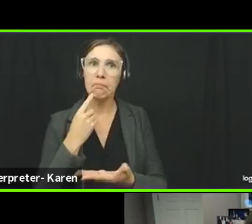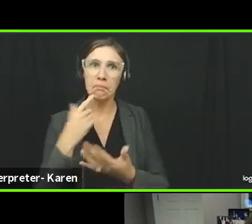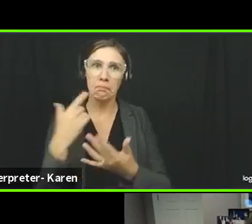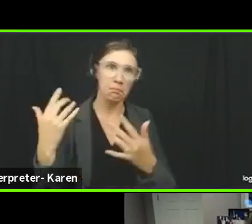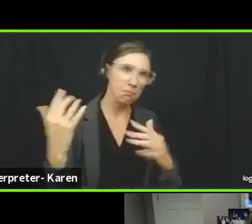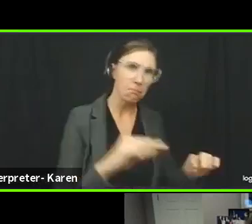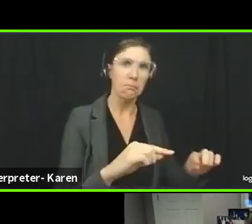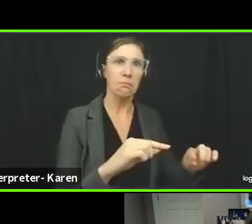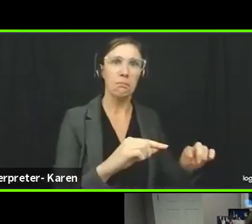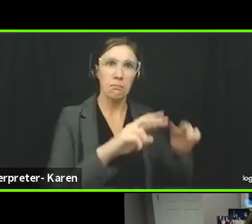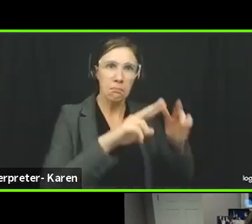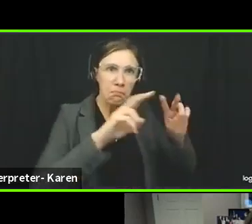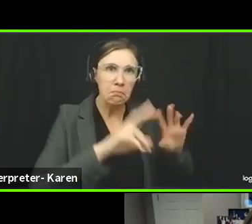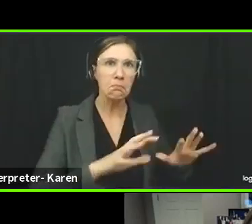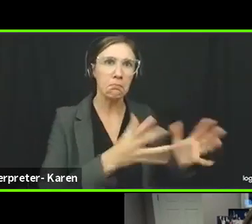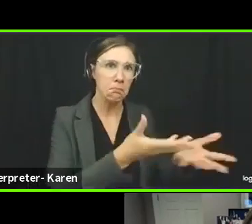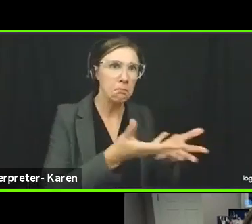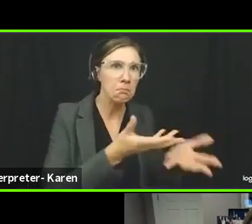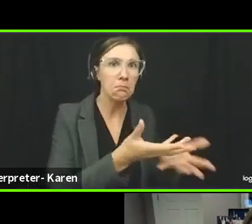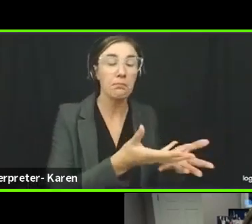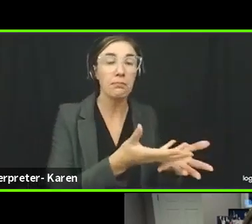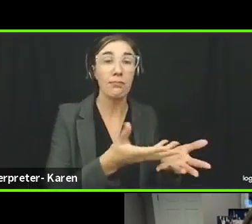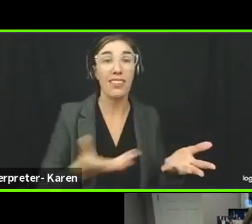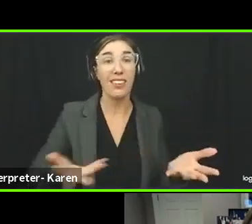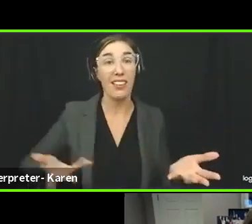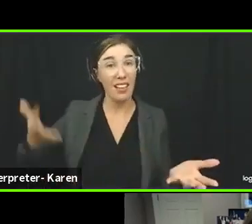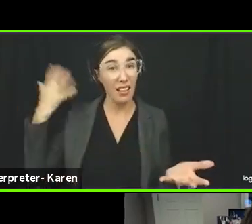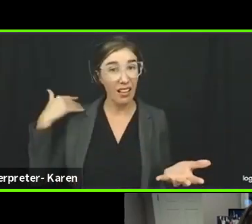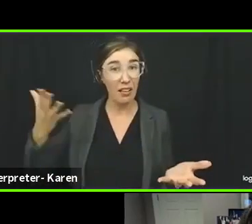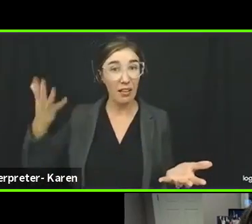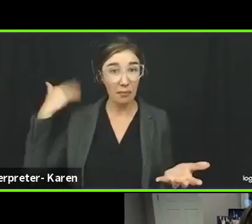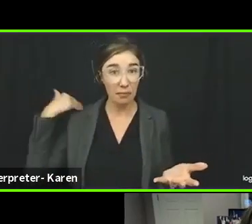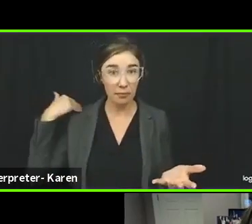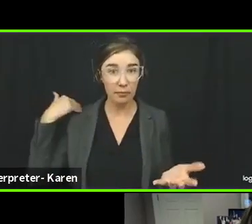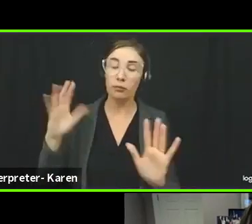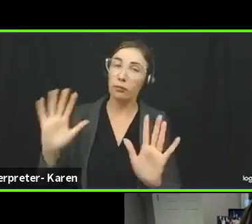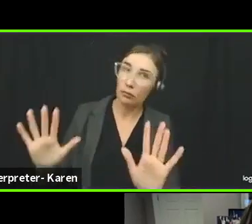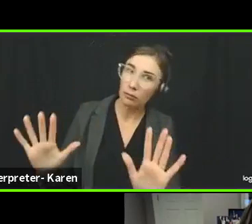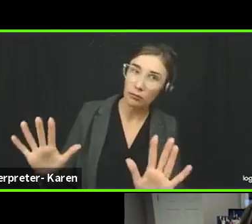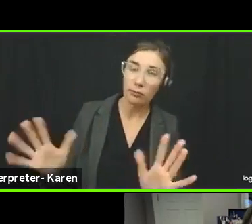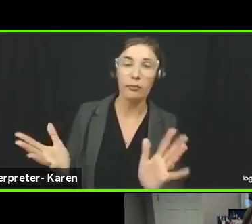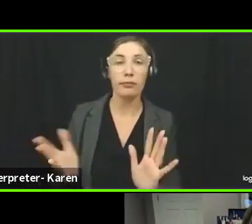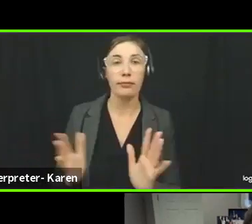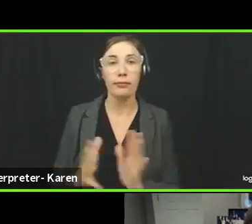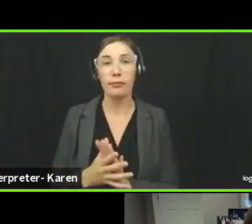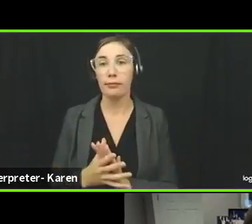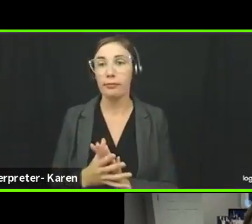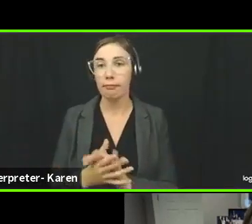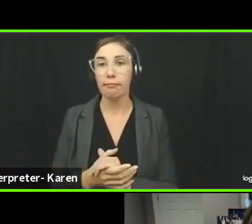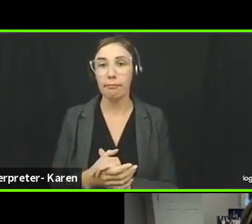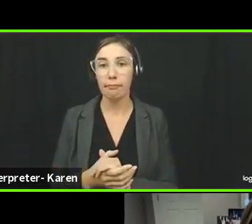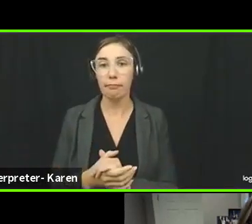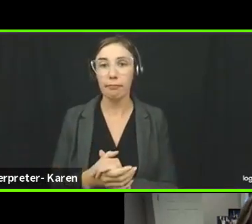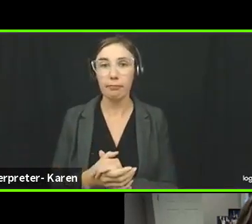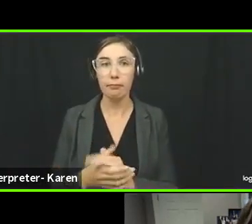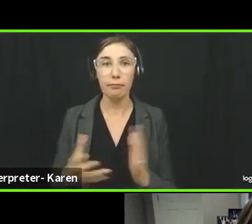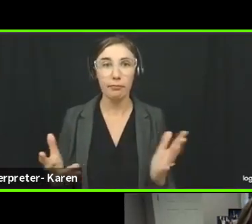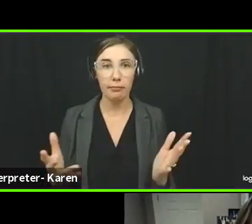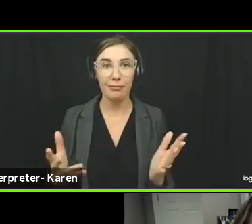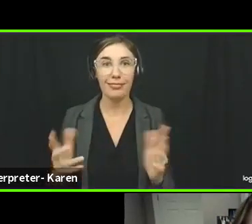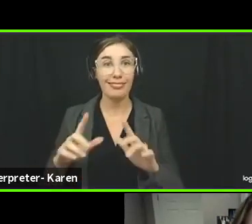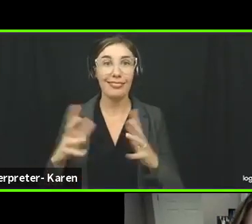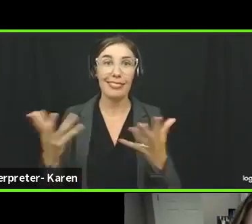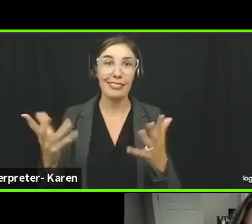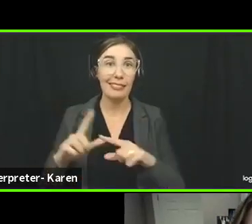I think traditionally, law enforcement has, and this is this is just a matter of, you know, the priorities,